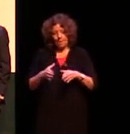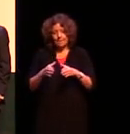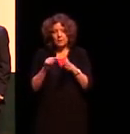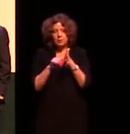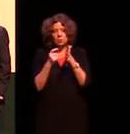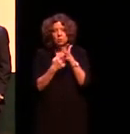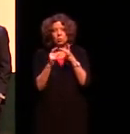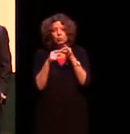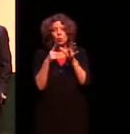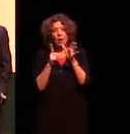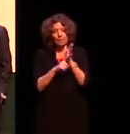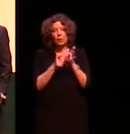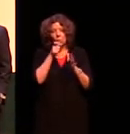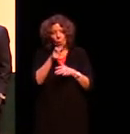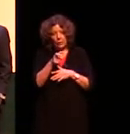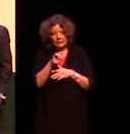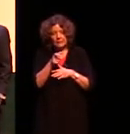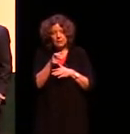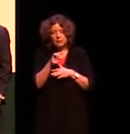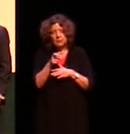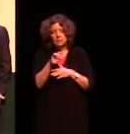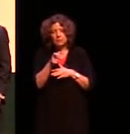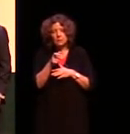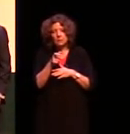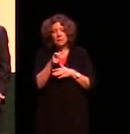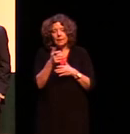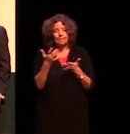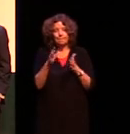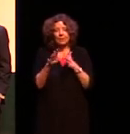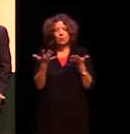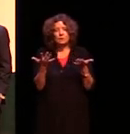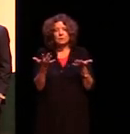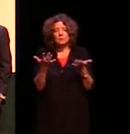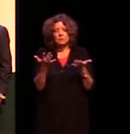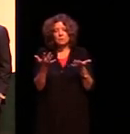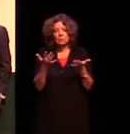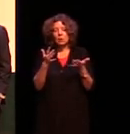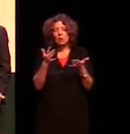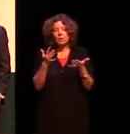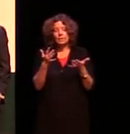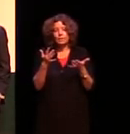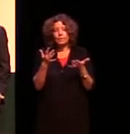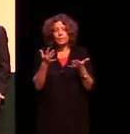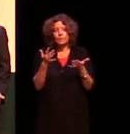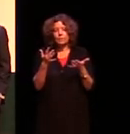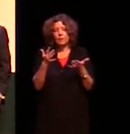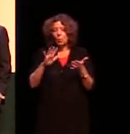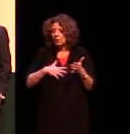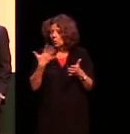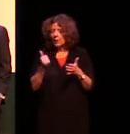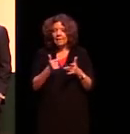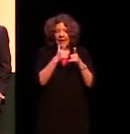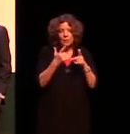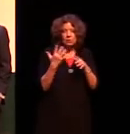words because um we can't we can't afford to have languages brought onto the coast